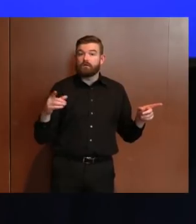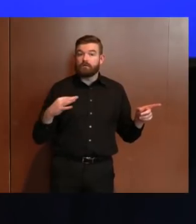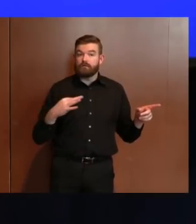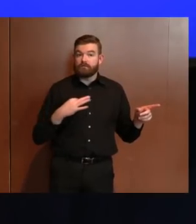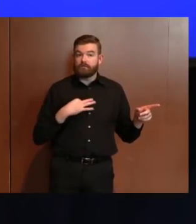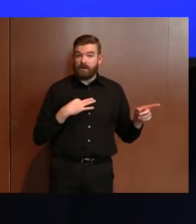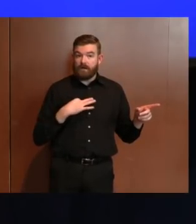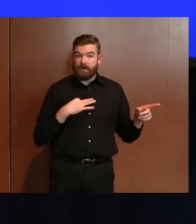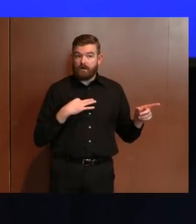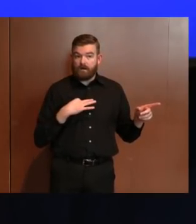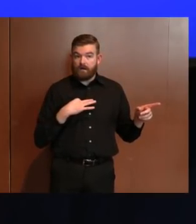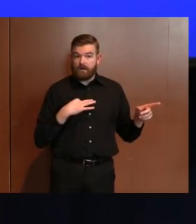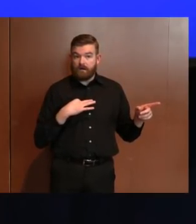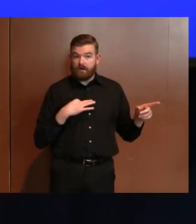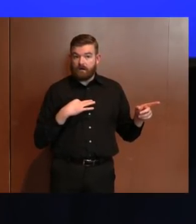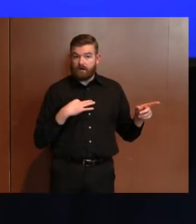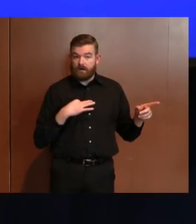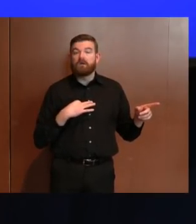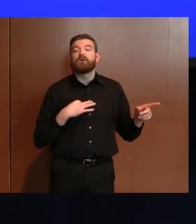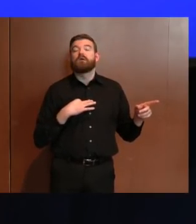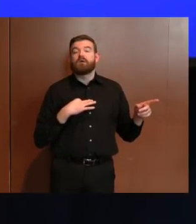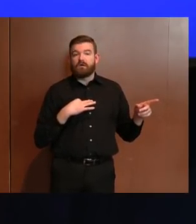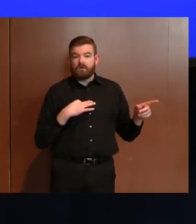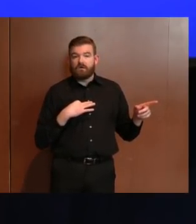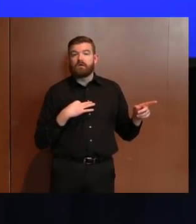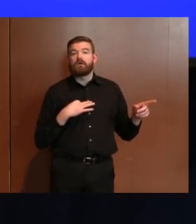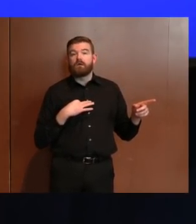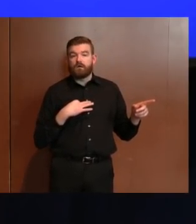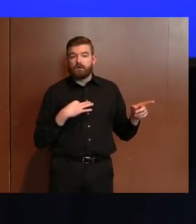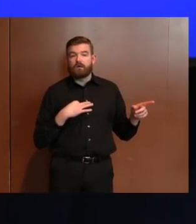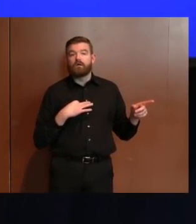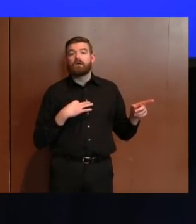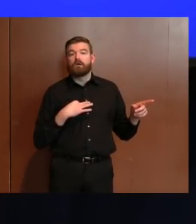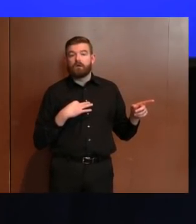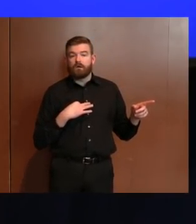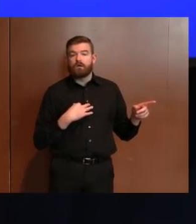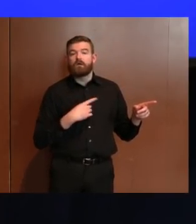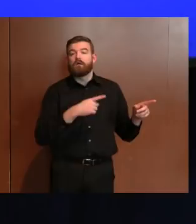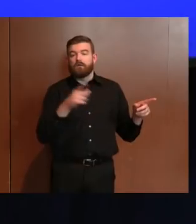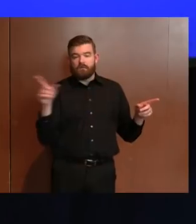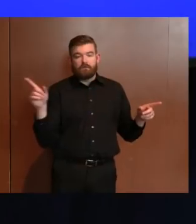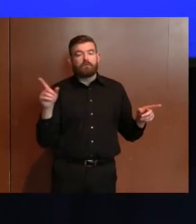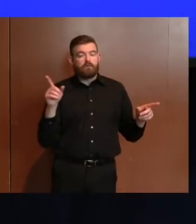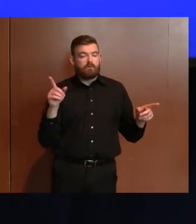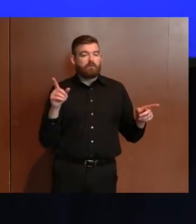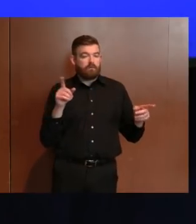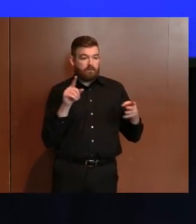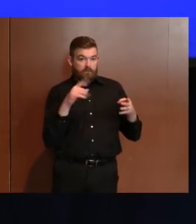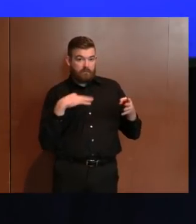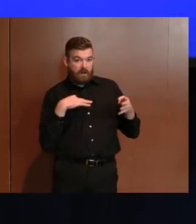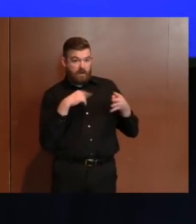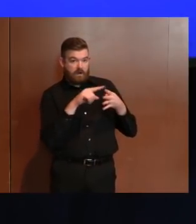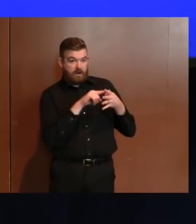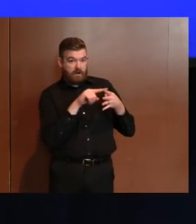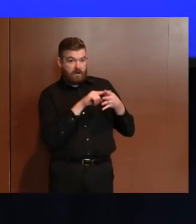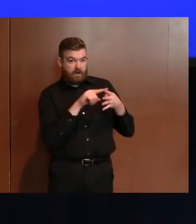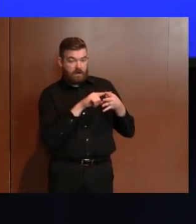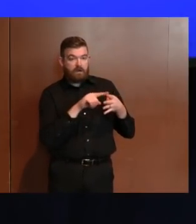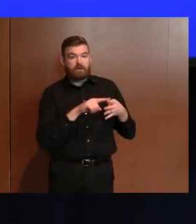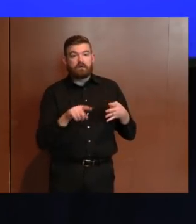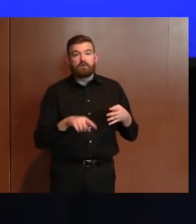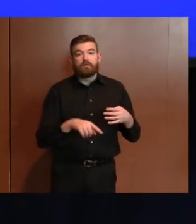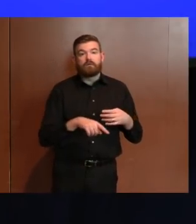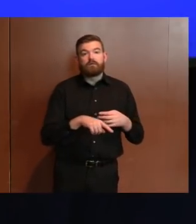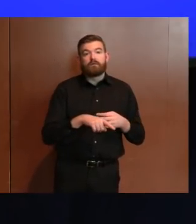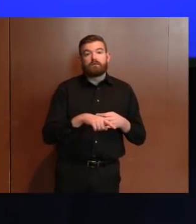residents will receive this just a few days after they receive their regular unemployment check next week. They do not have to do anything else to get this additional funding.